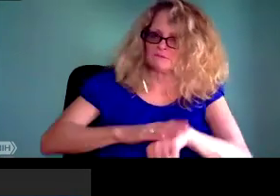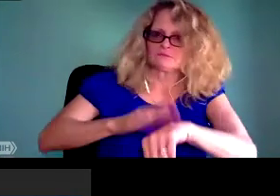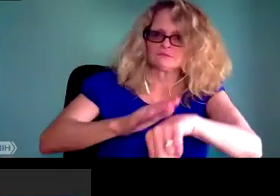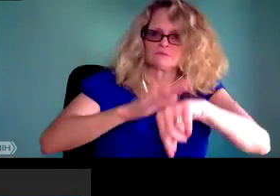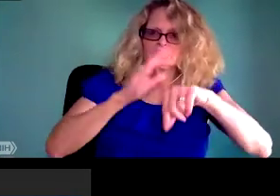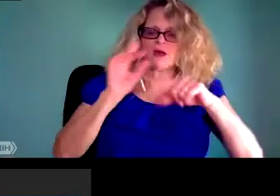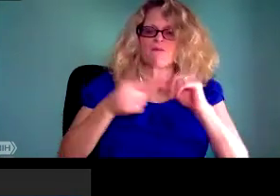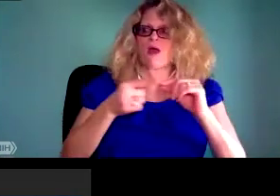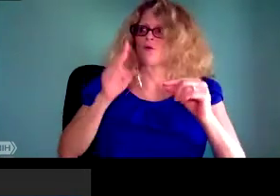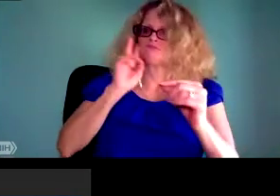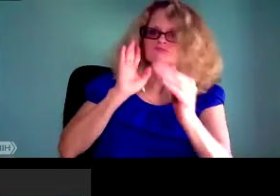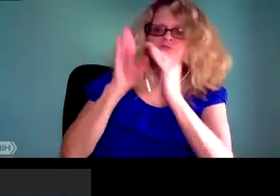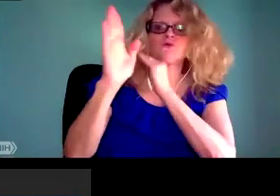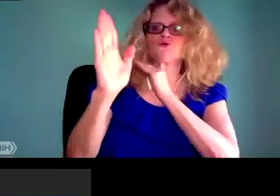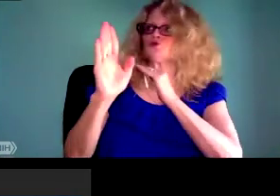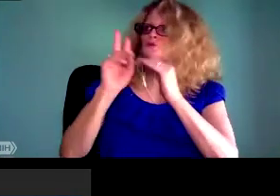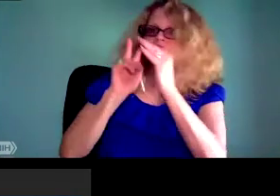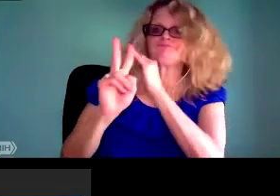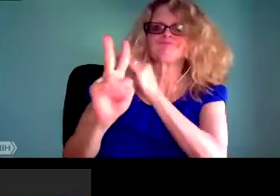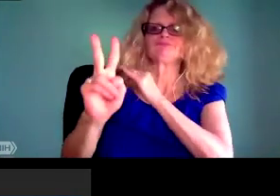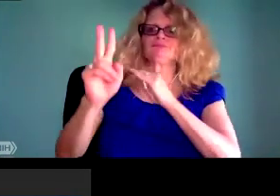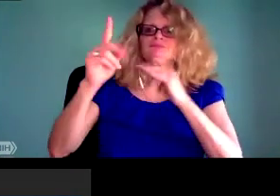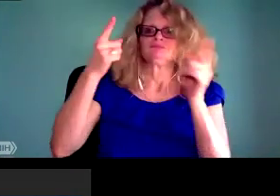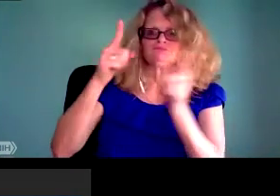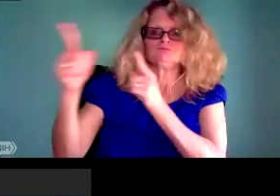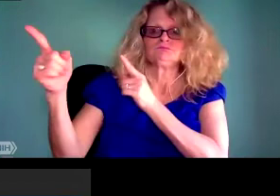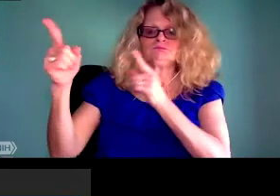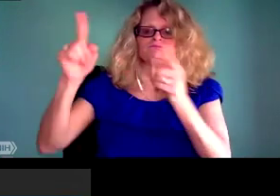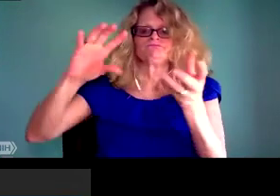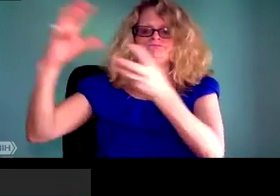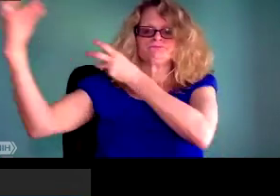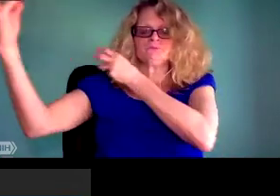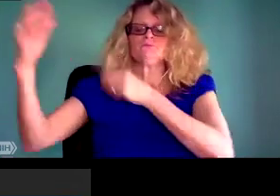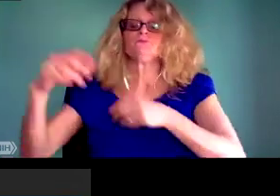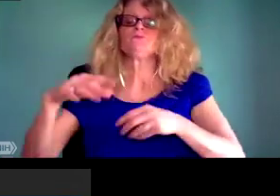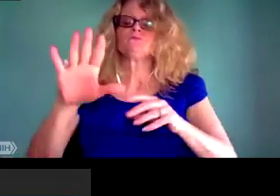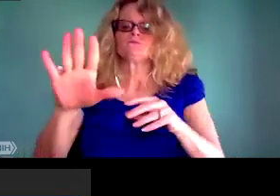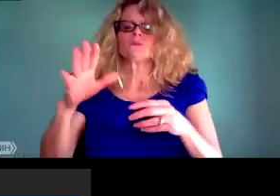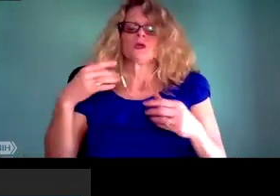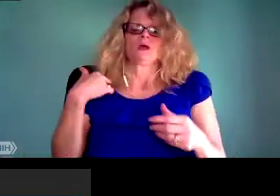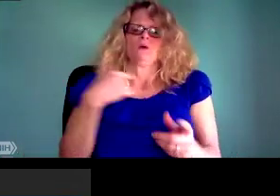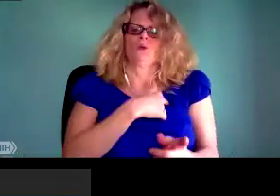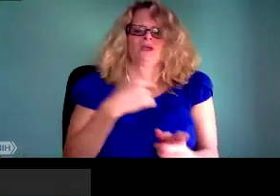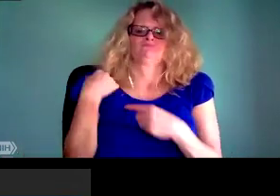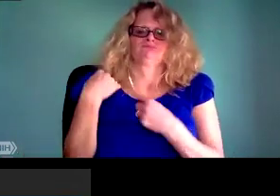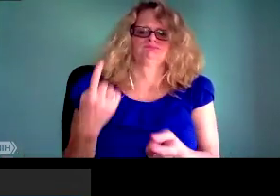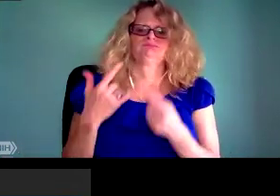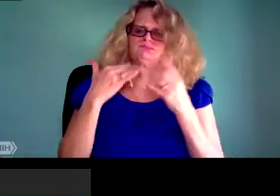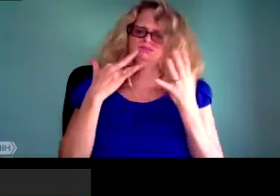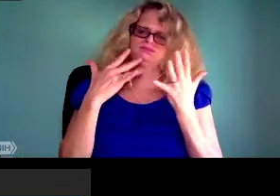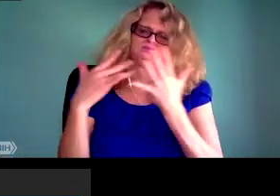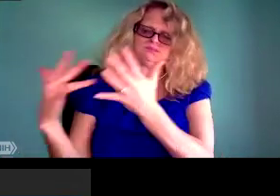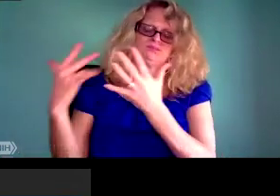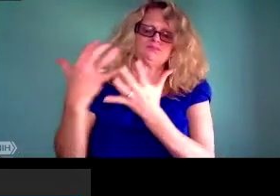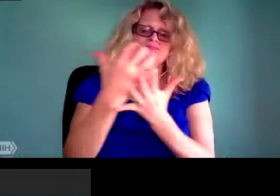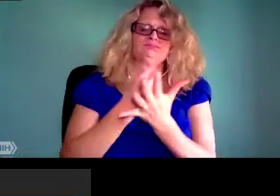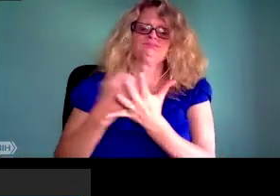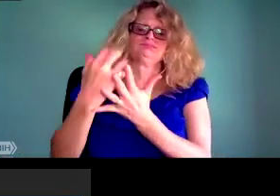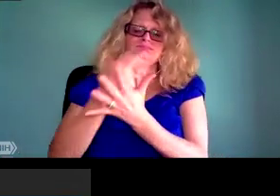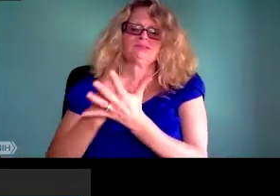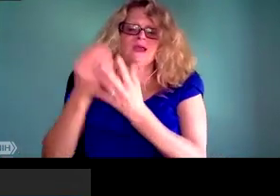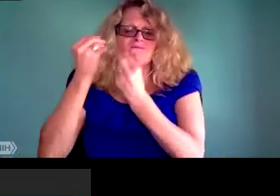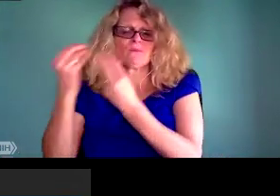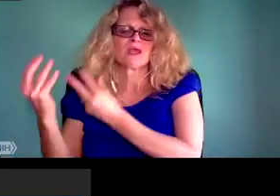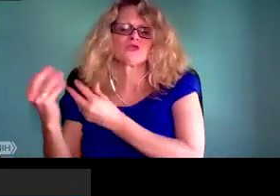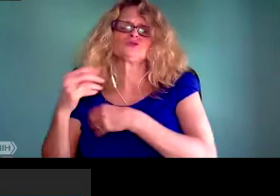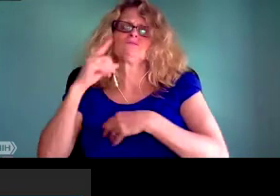precipice, I think, of employing technologies that might also squander those thousands of years. I